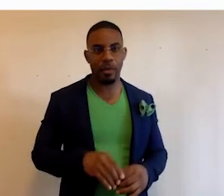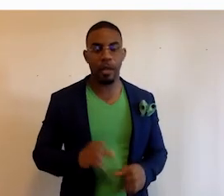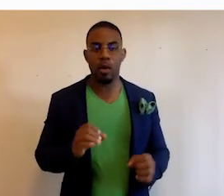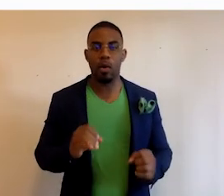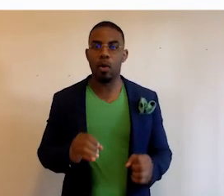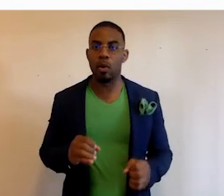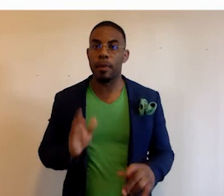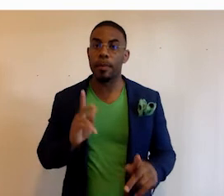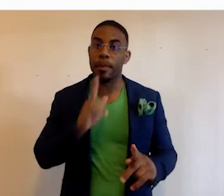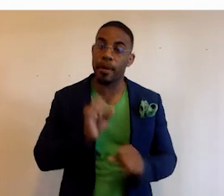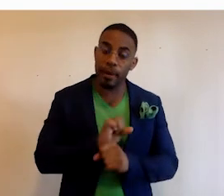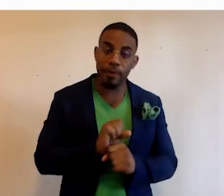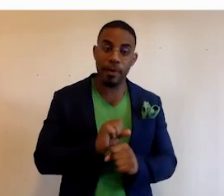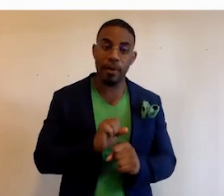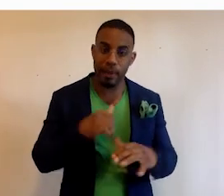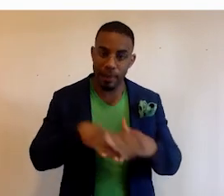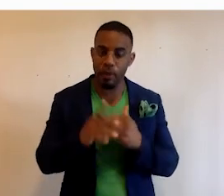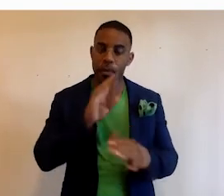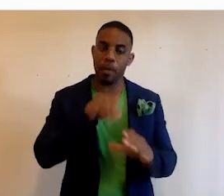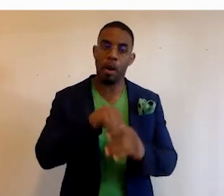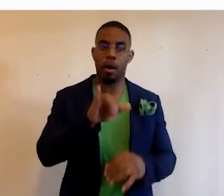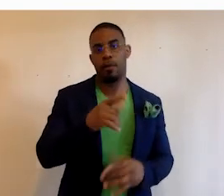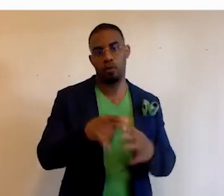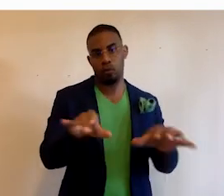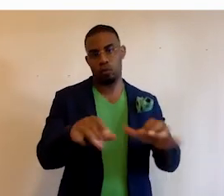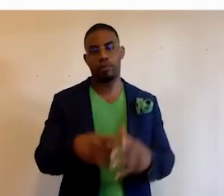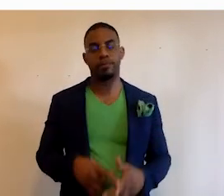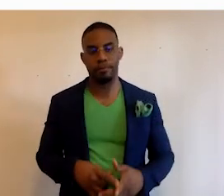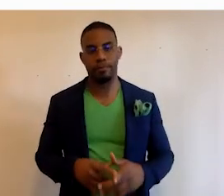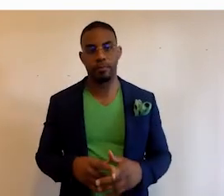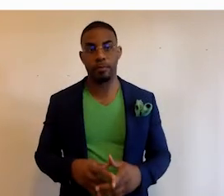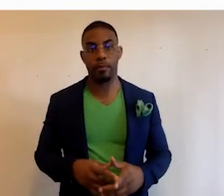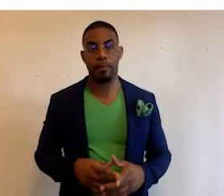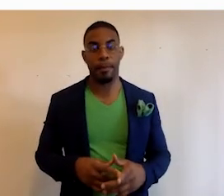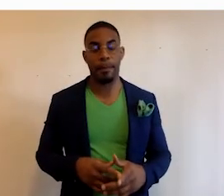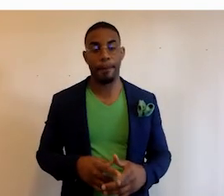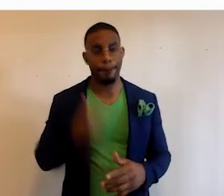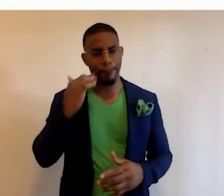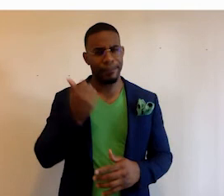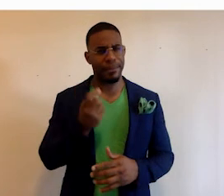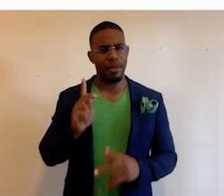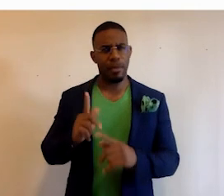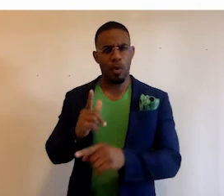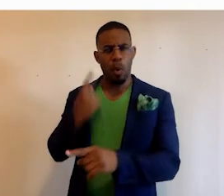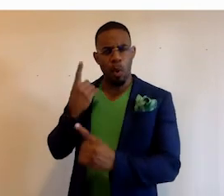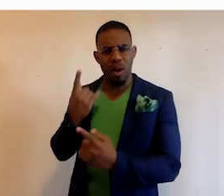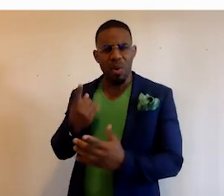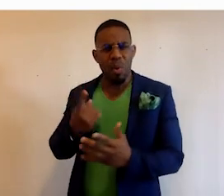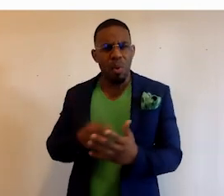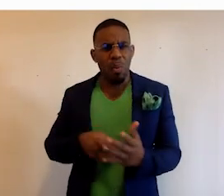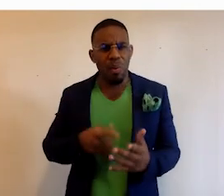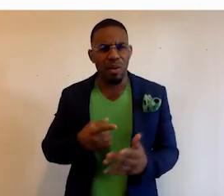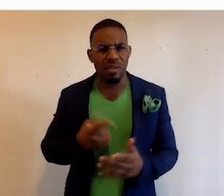So, you know, folks are definitely into that and want to be a part of what you're doing there. I know we had a couple of folks wondering, what's